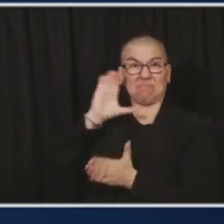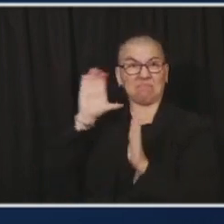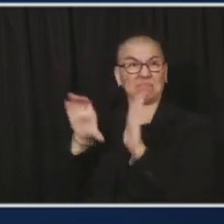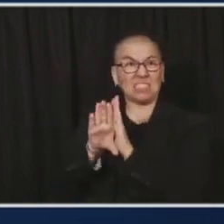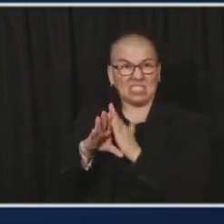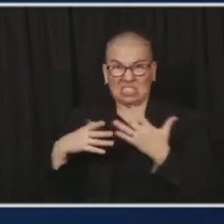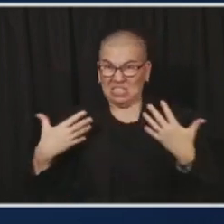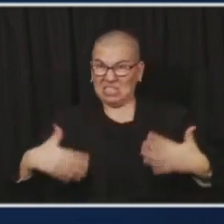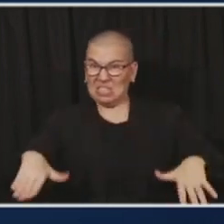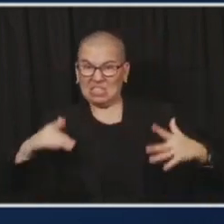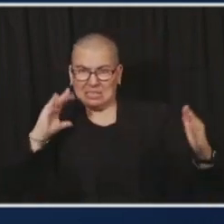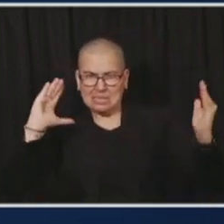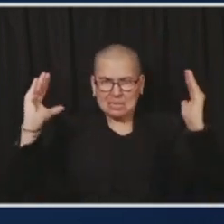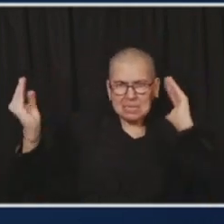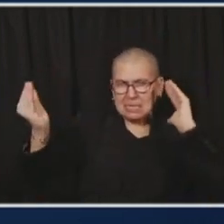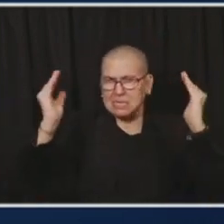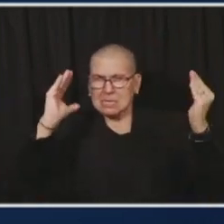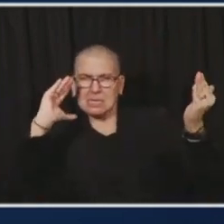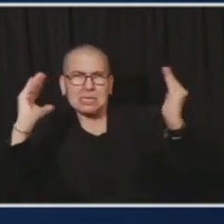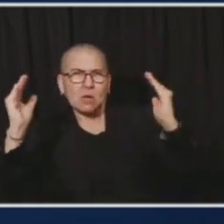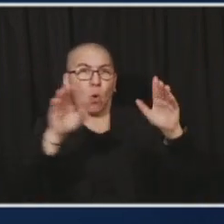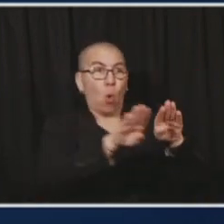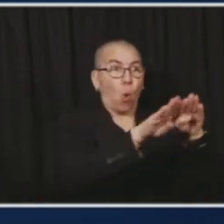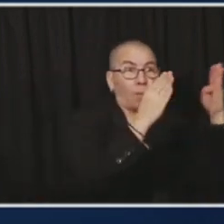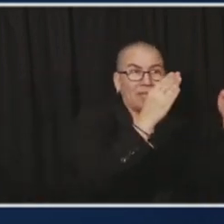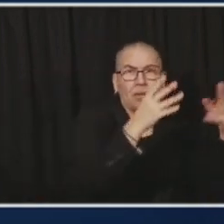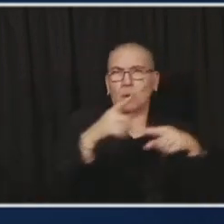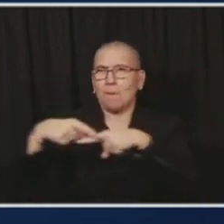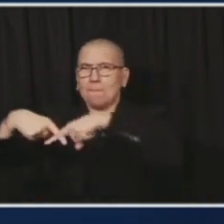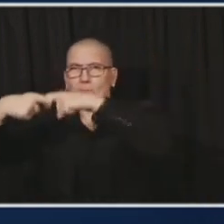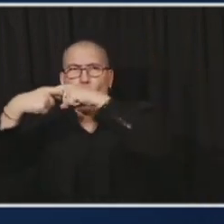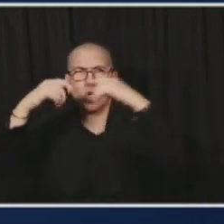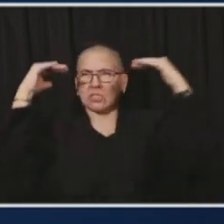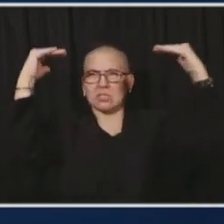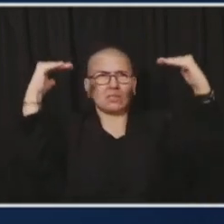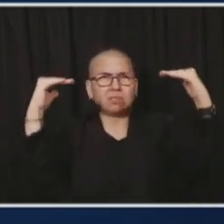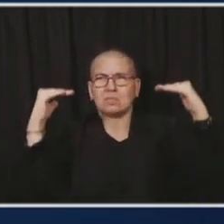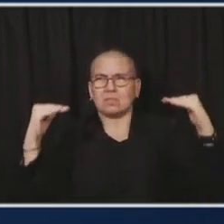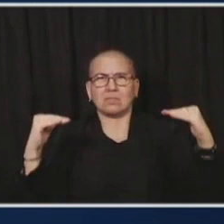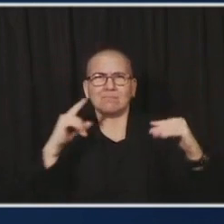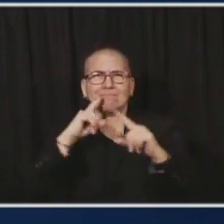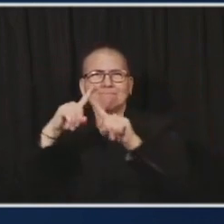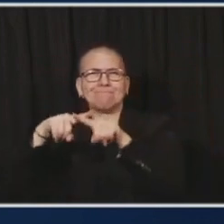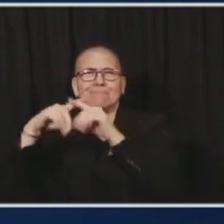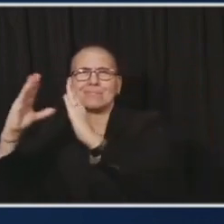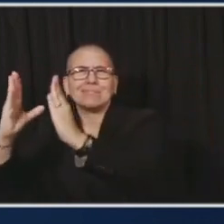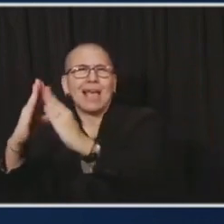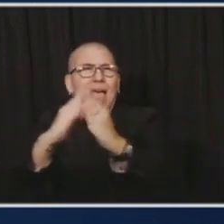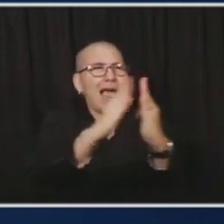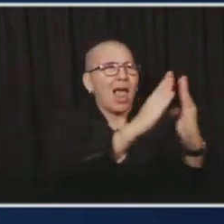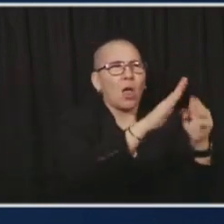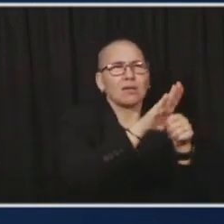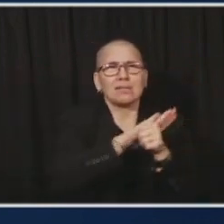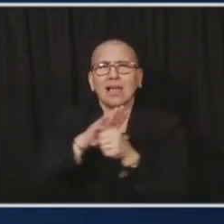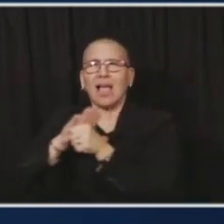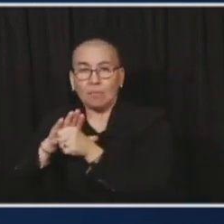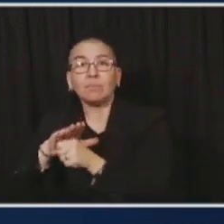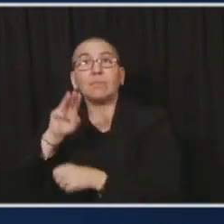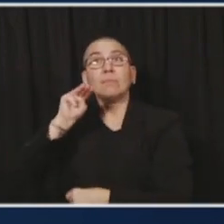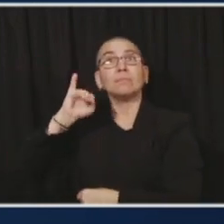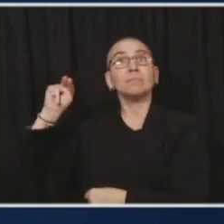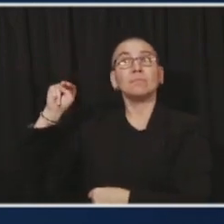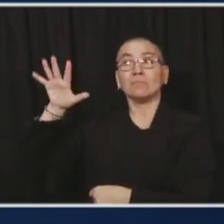data, even in surrounding areas, because this tends to be very regional, Minnesota's post Thanksgiving drop off